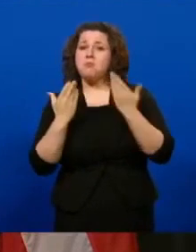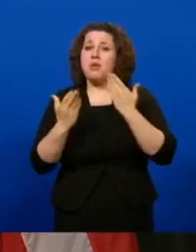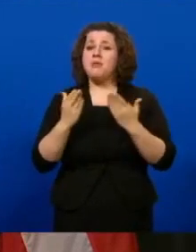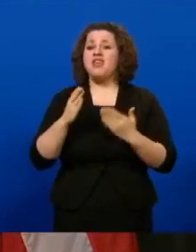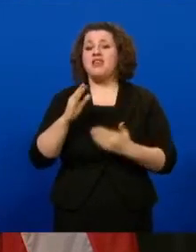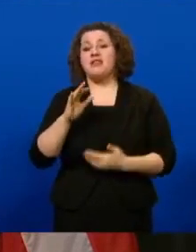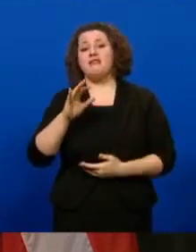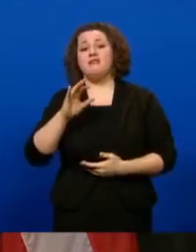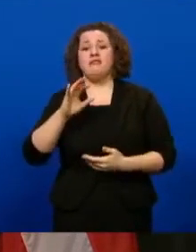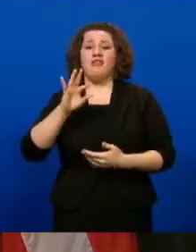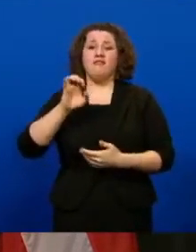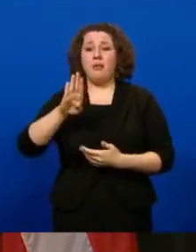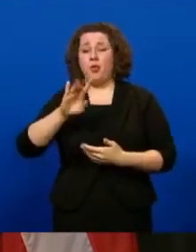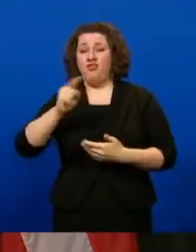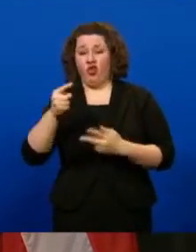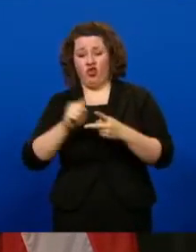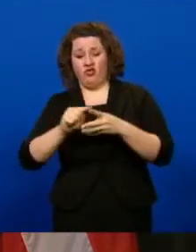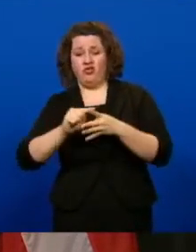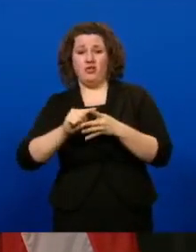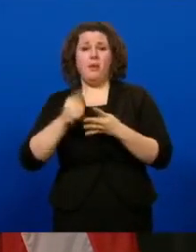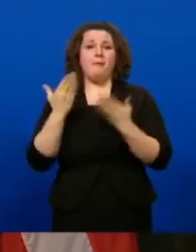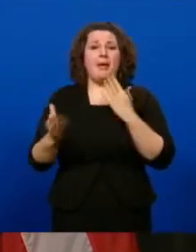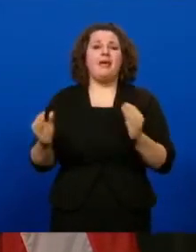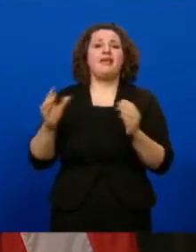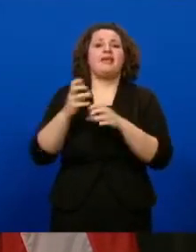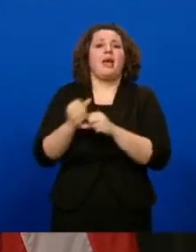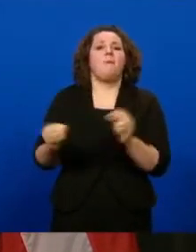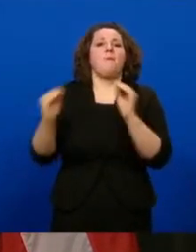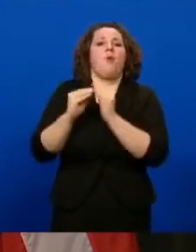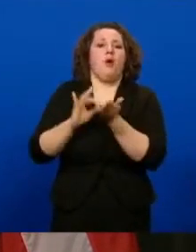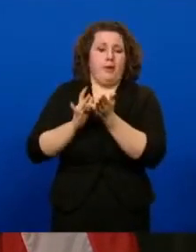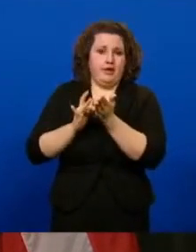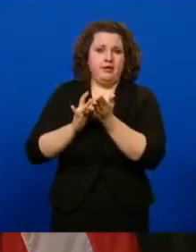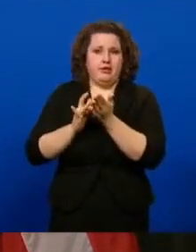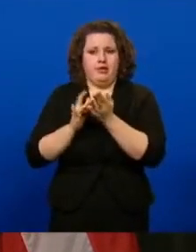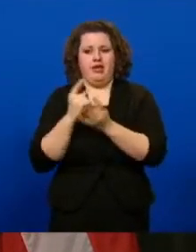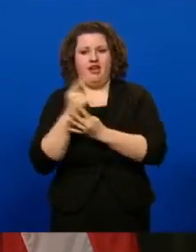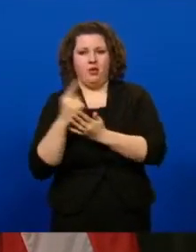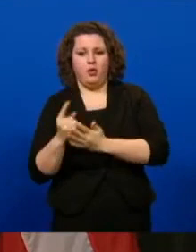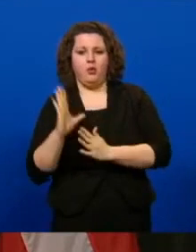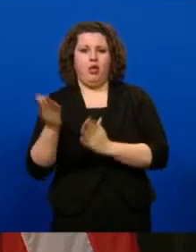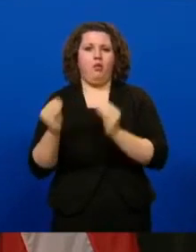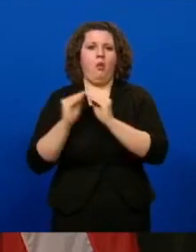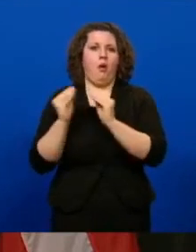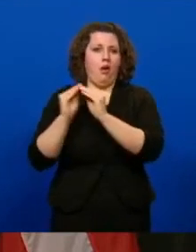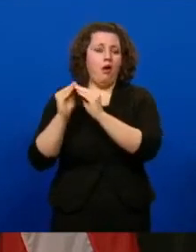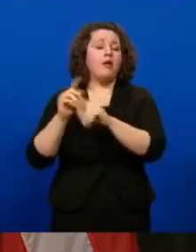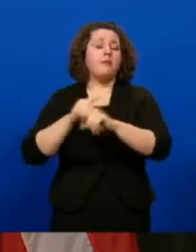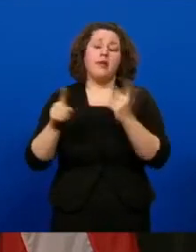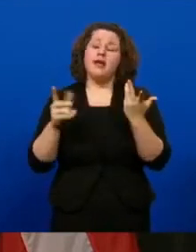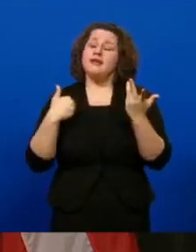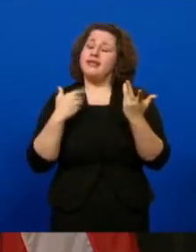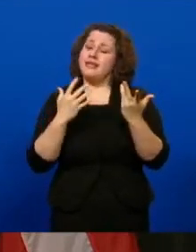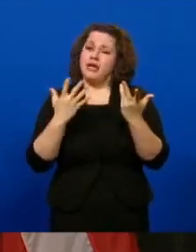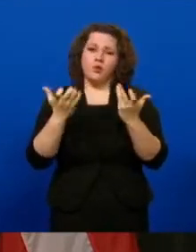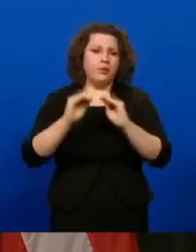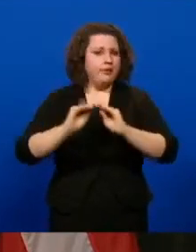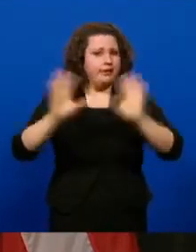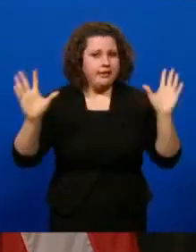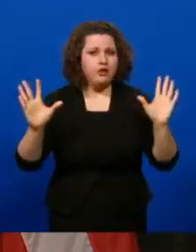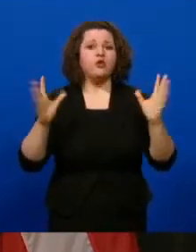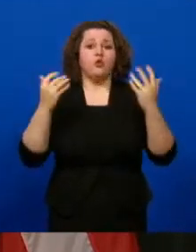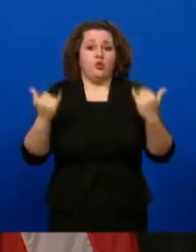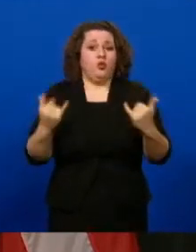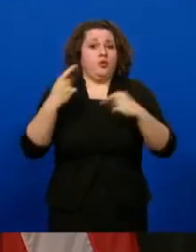starting the week of February 1st and each week following. But as I mentioned earlier, I want to just be clear that Iowa